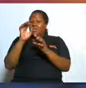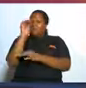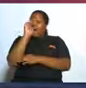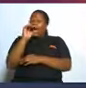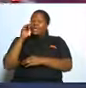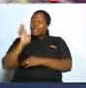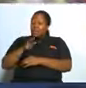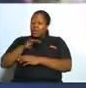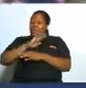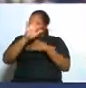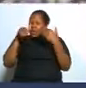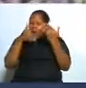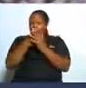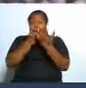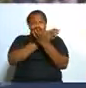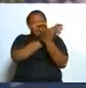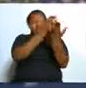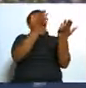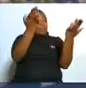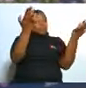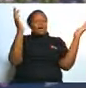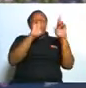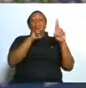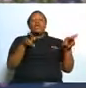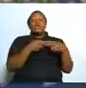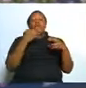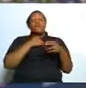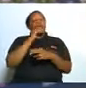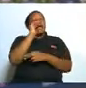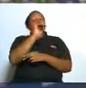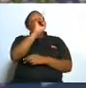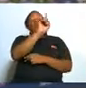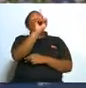all of them in the room here just one question